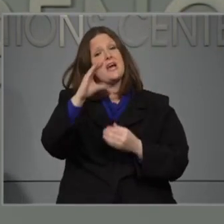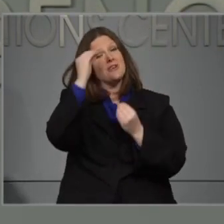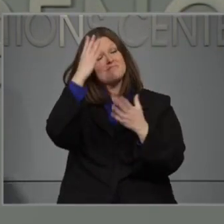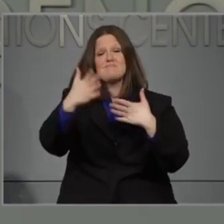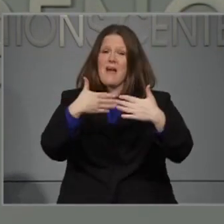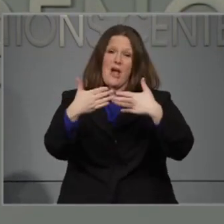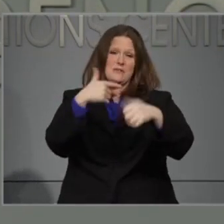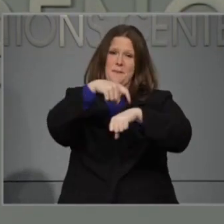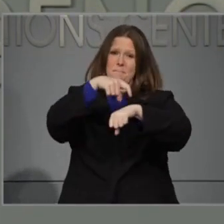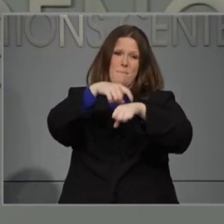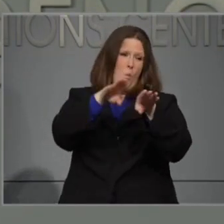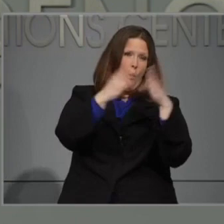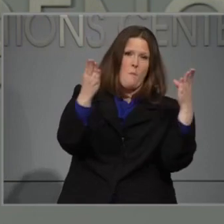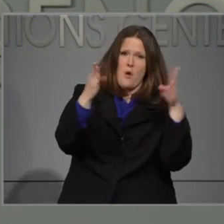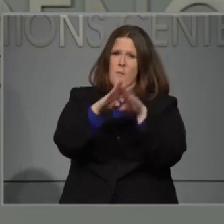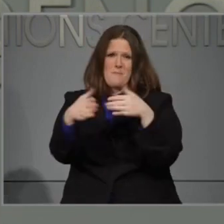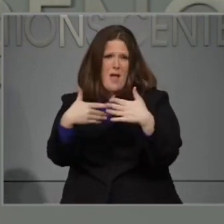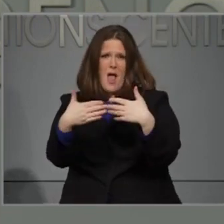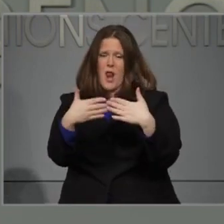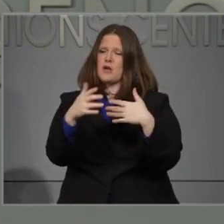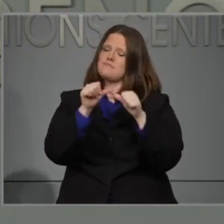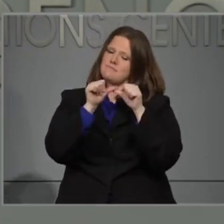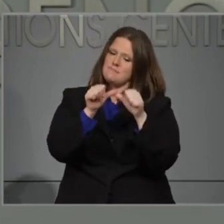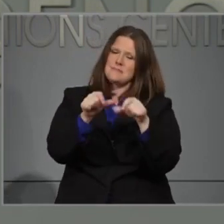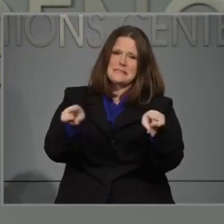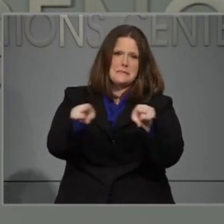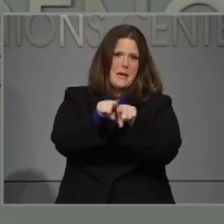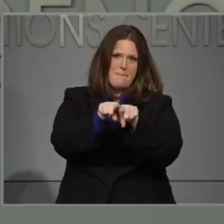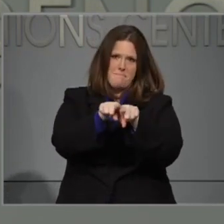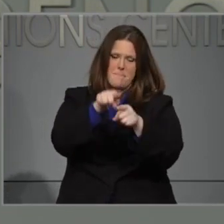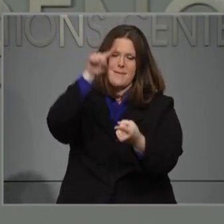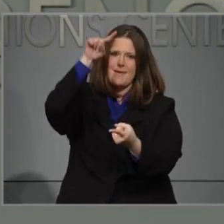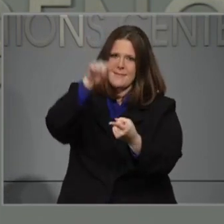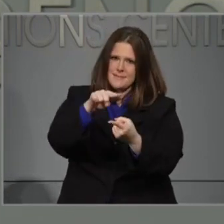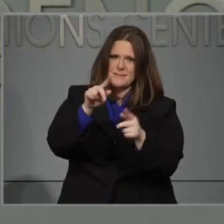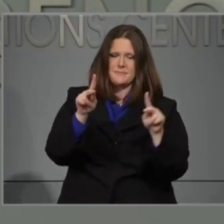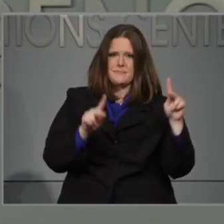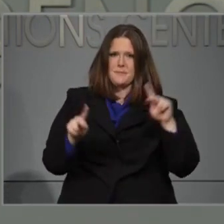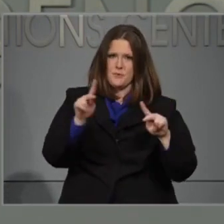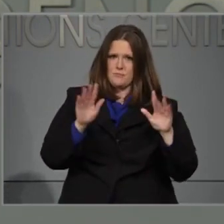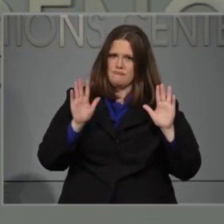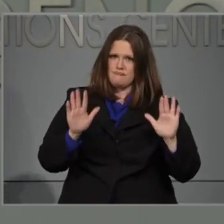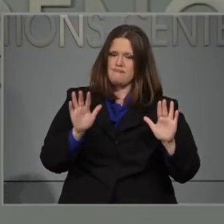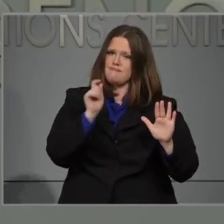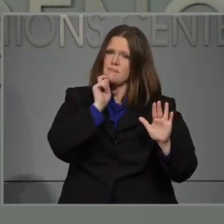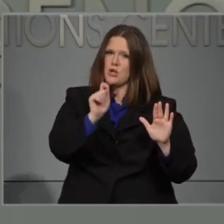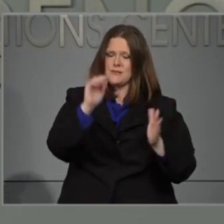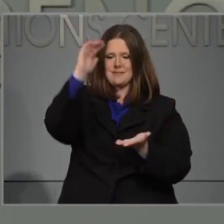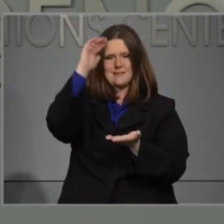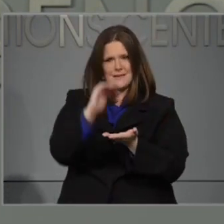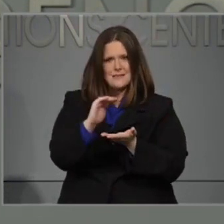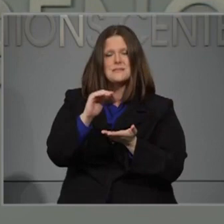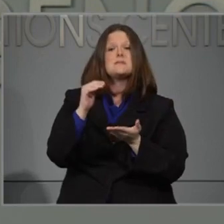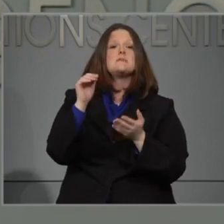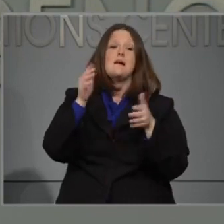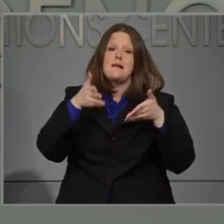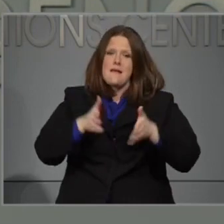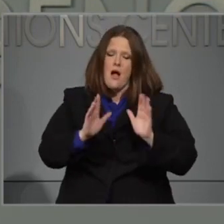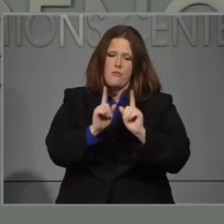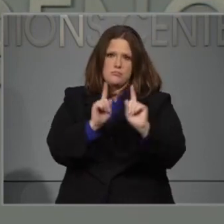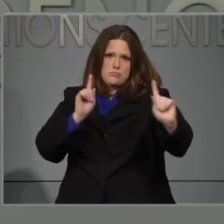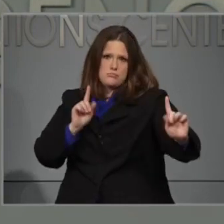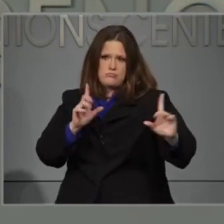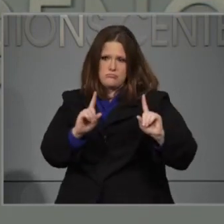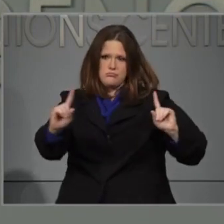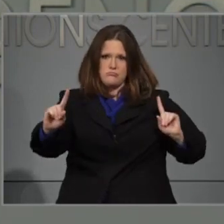time that they are open. They're continuing to maintain that same reduced capacity, need to maintain that same social distancing and can take